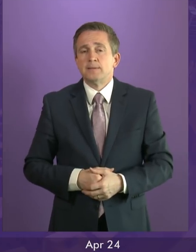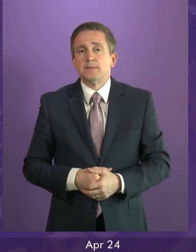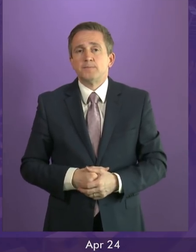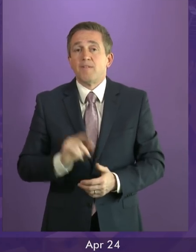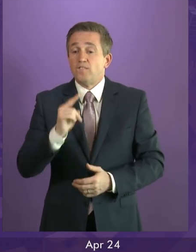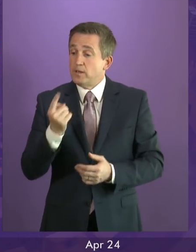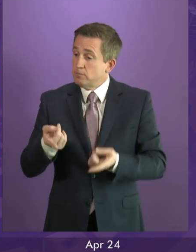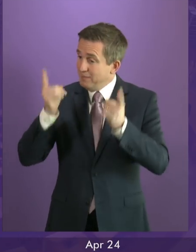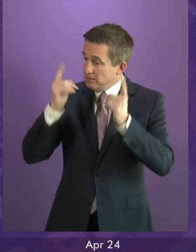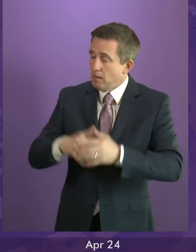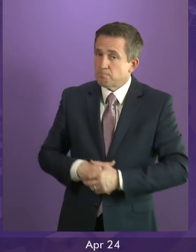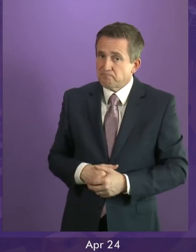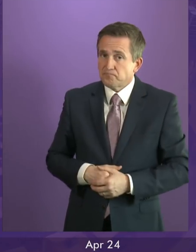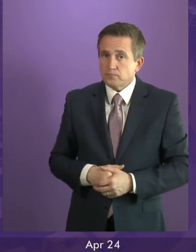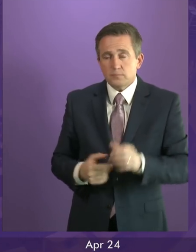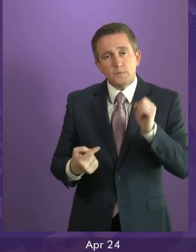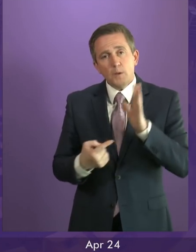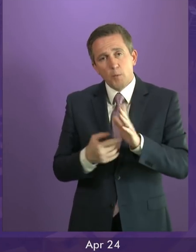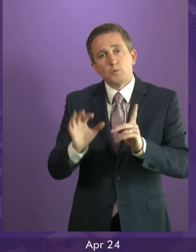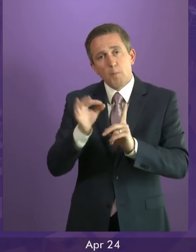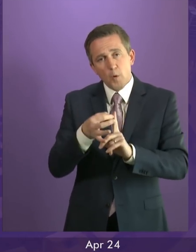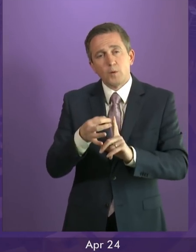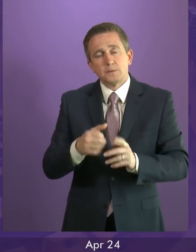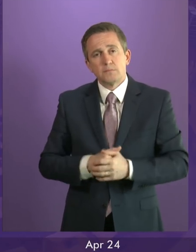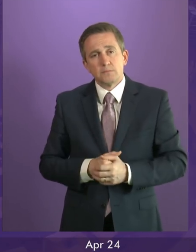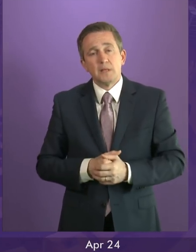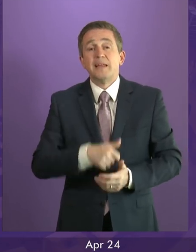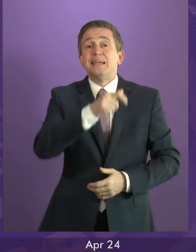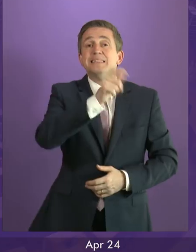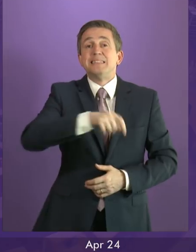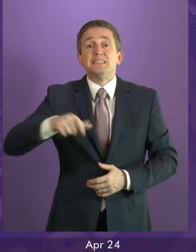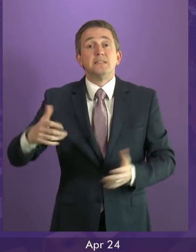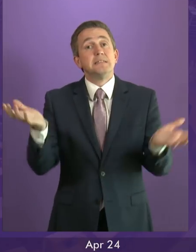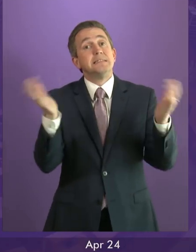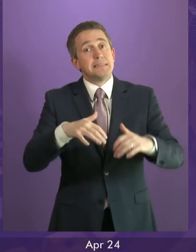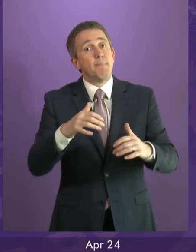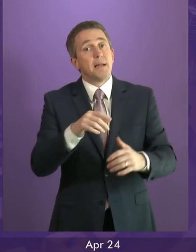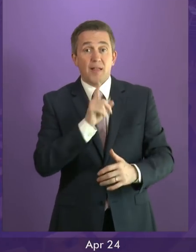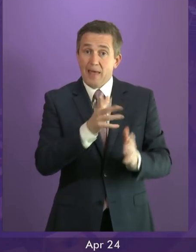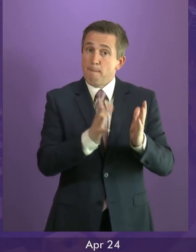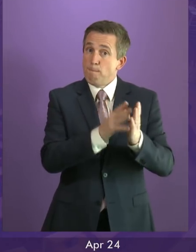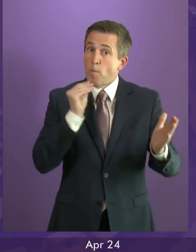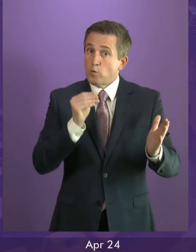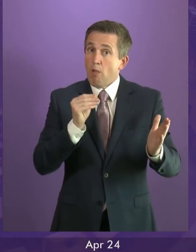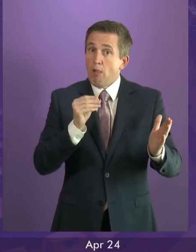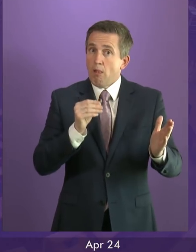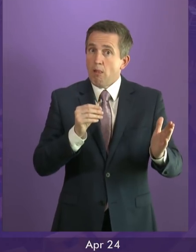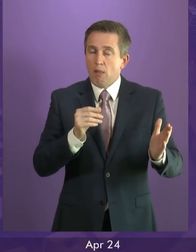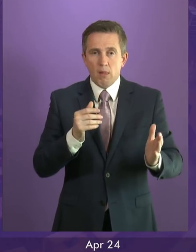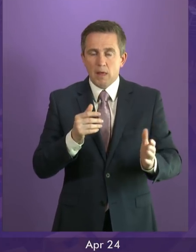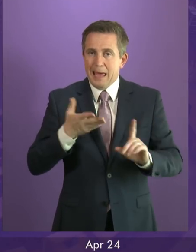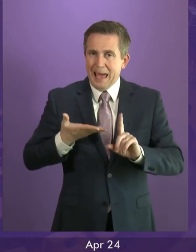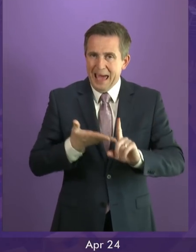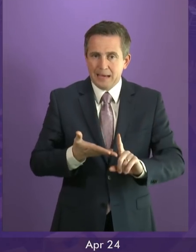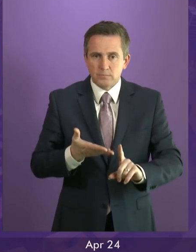First Minister. Well, I think it's an important point to raise. The model of a Citizens' by its very nature works if it is as representative of